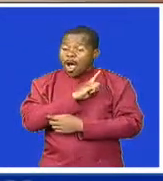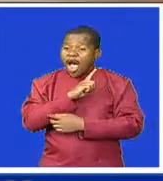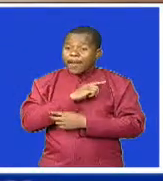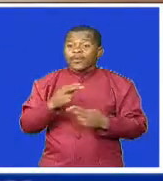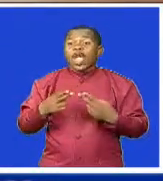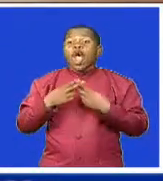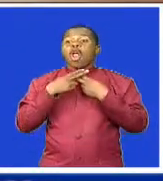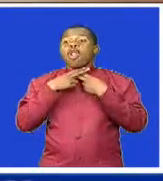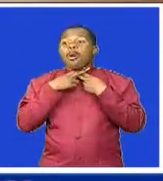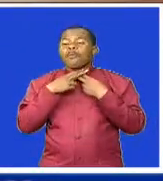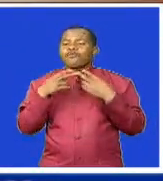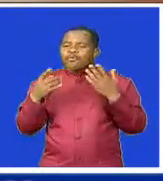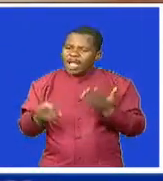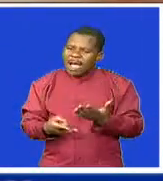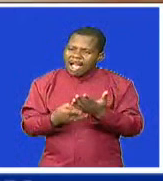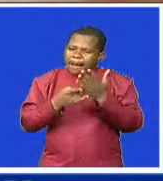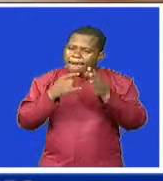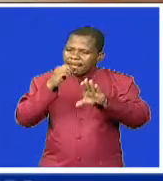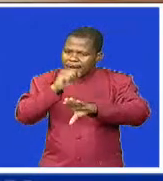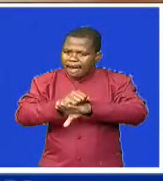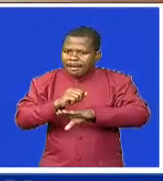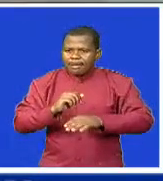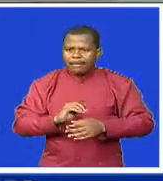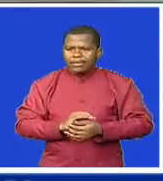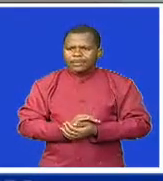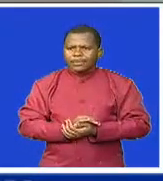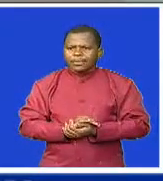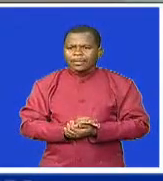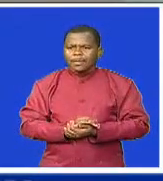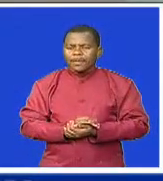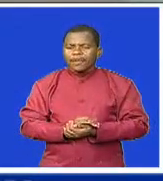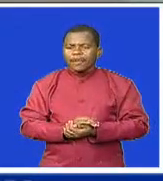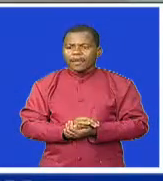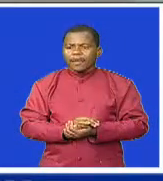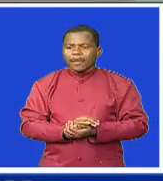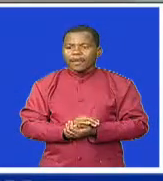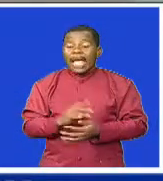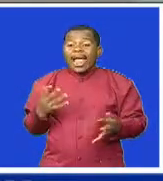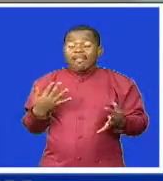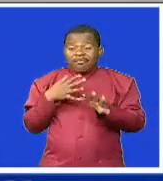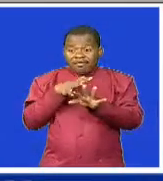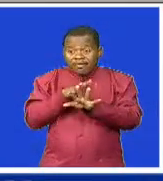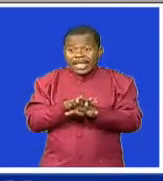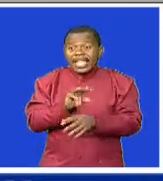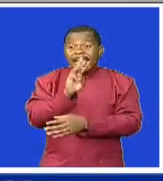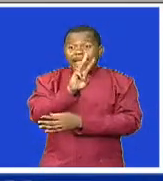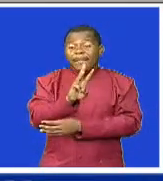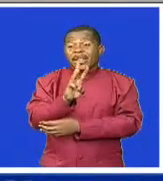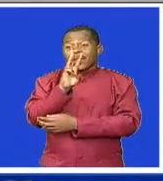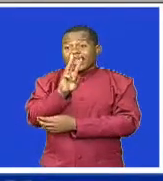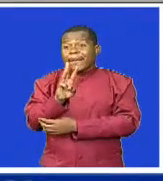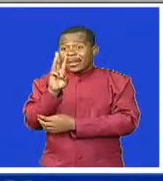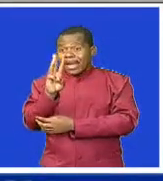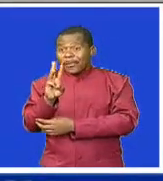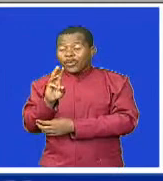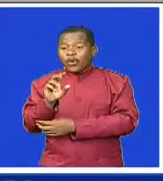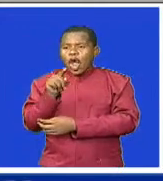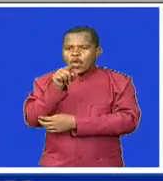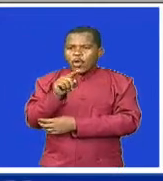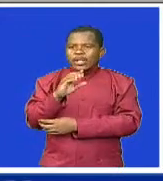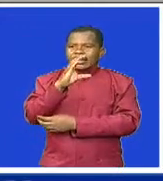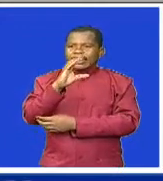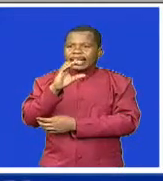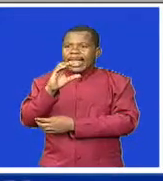do not have the means to hire their own lawyers. The Commission's website is www.chrpa